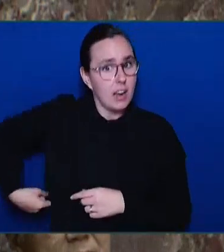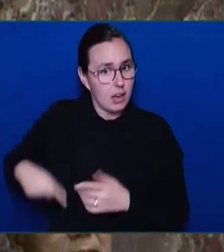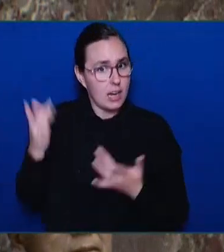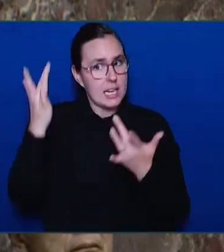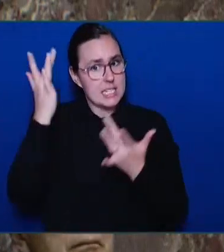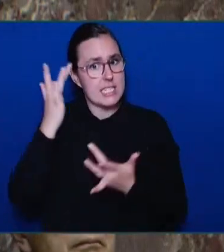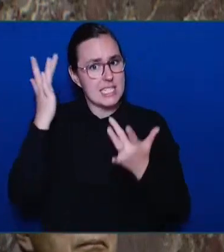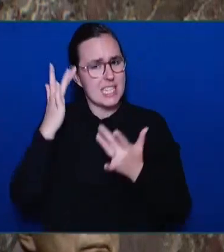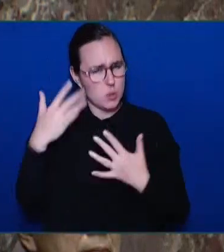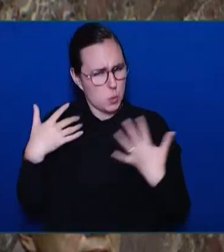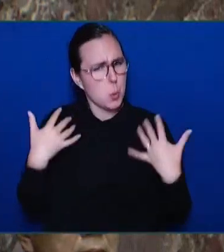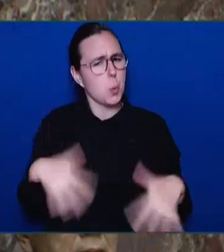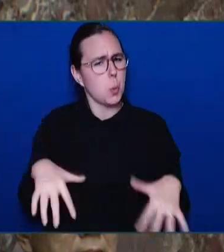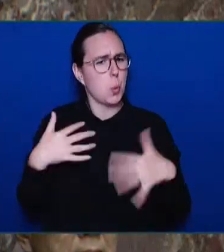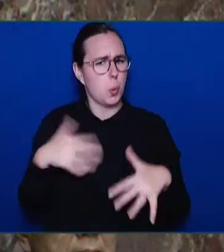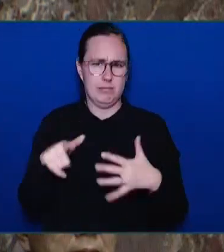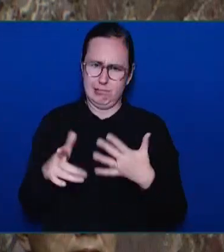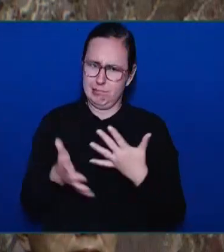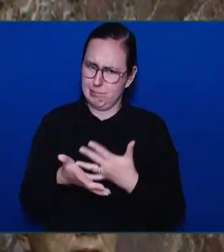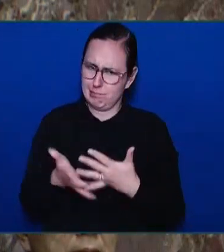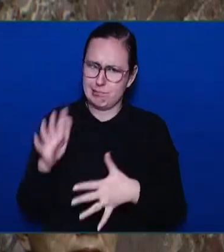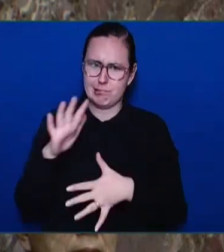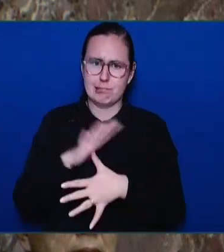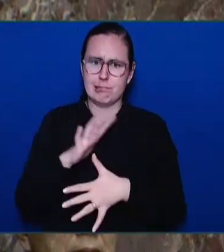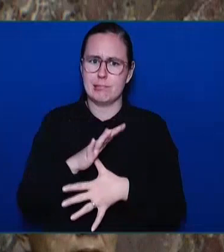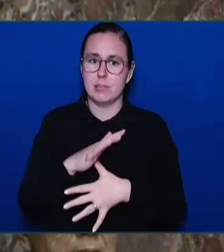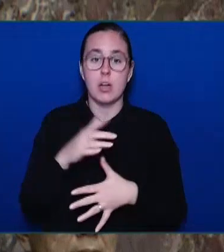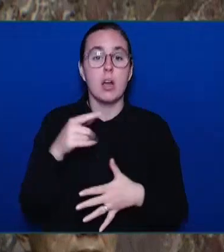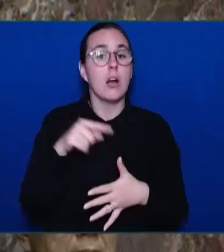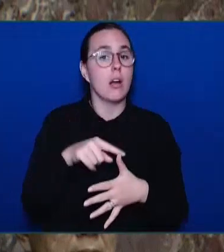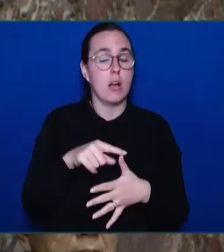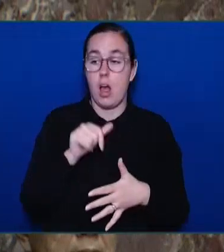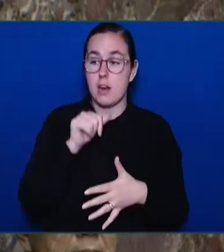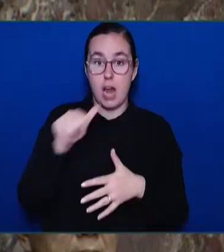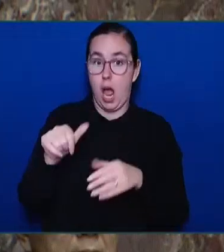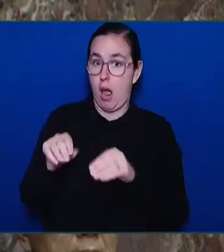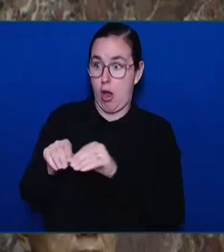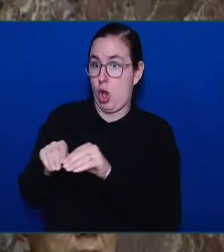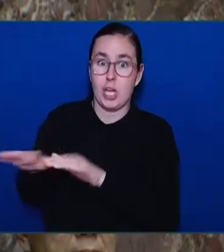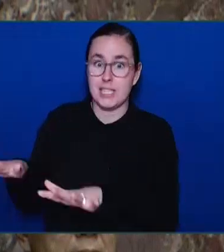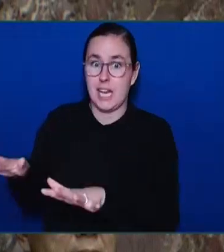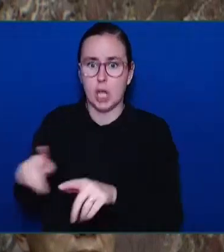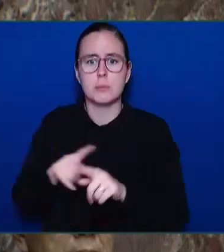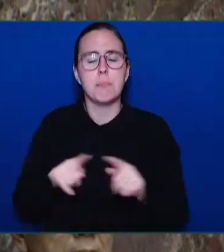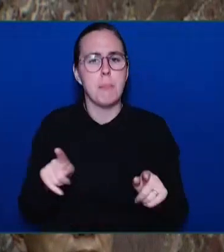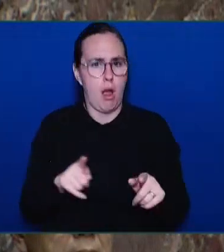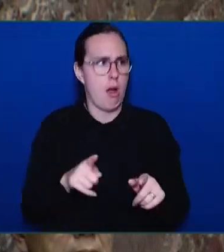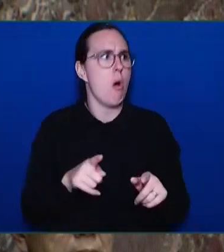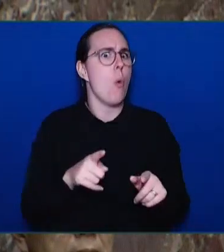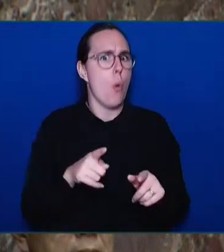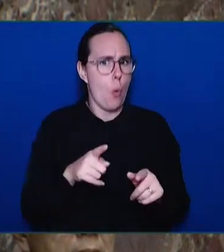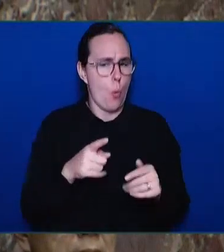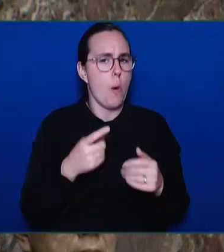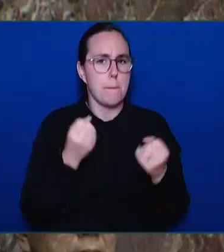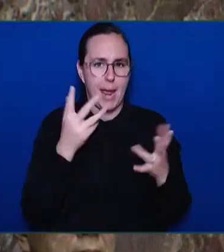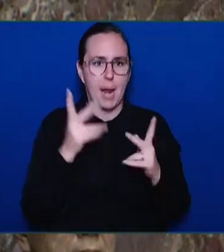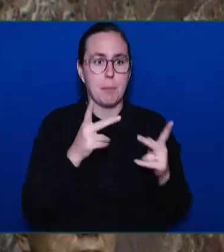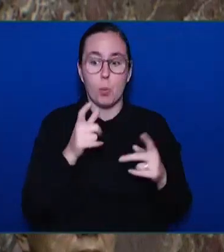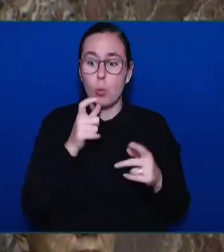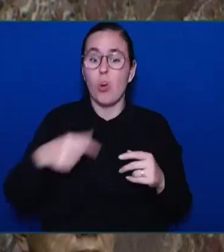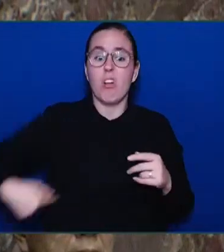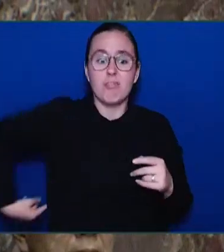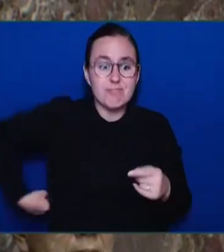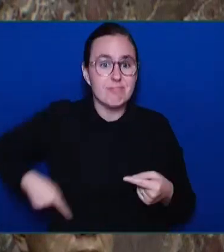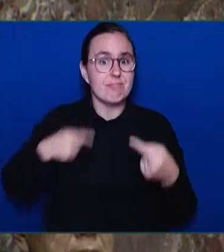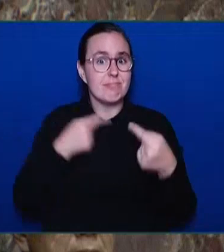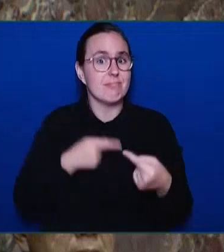which are known to be the leading cause of death and disabilities worldwide. In the event of disruptive emergencies, interruption to